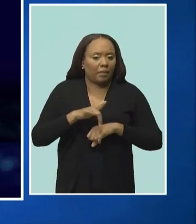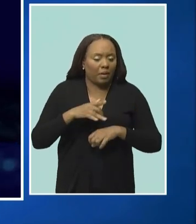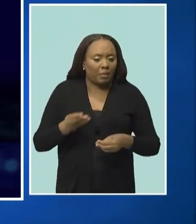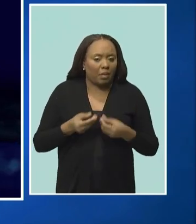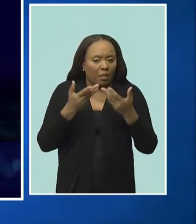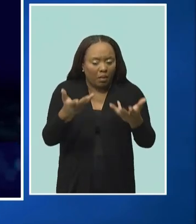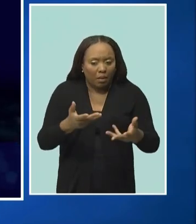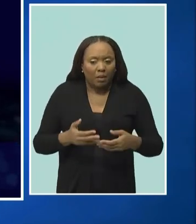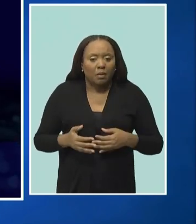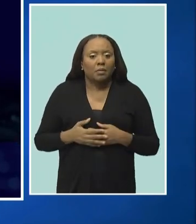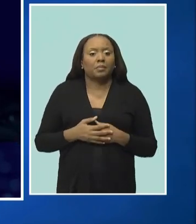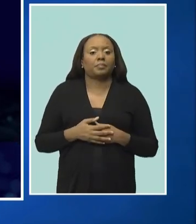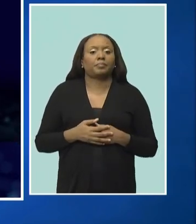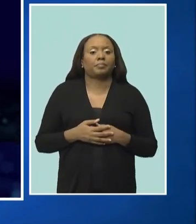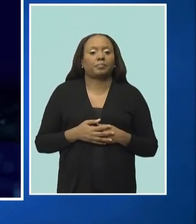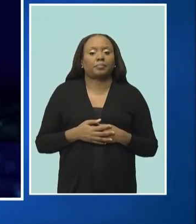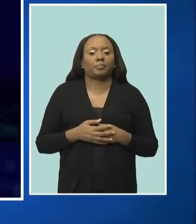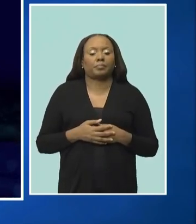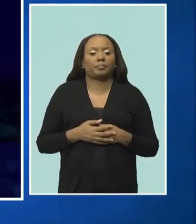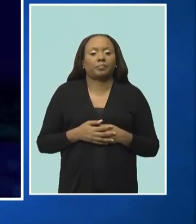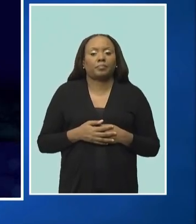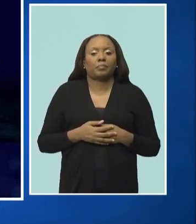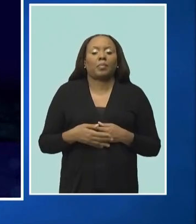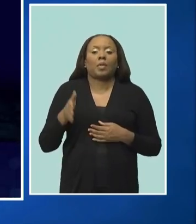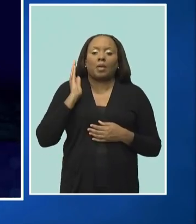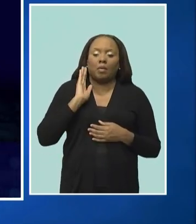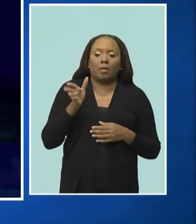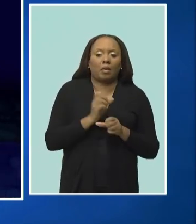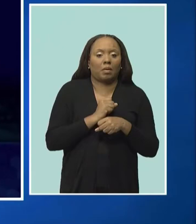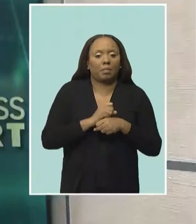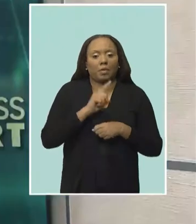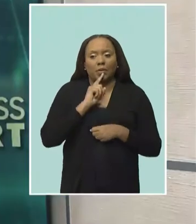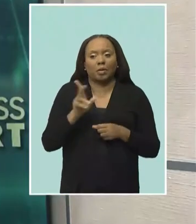reacquainting the St. Kitts market with.